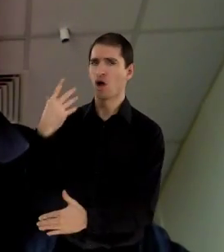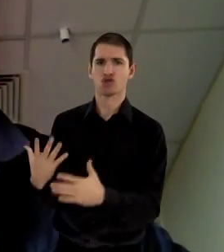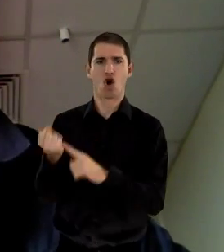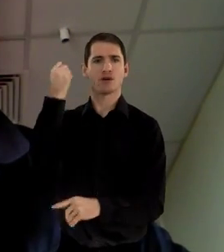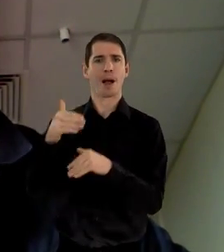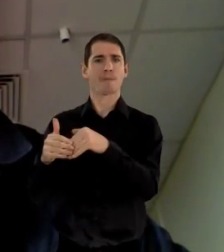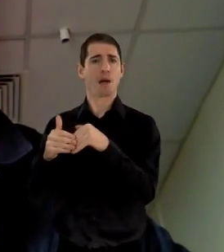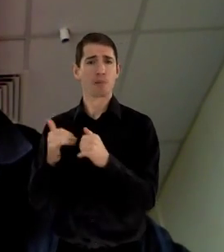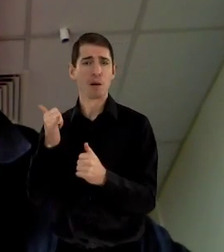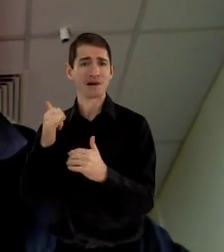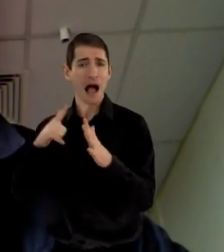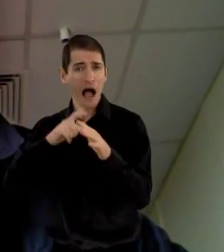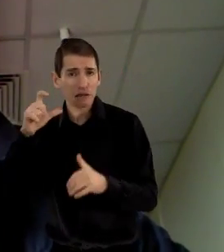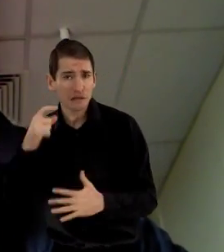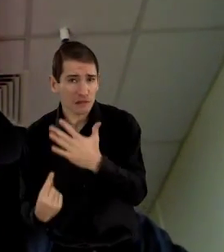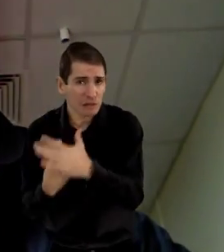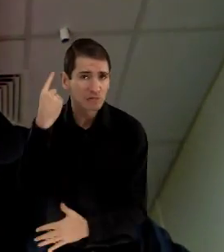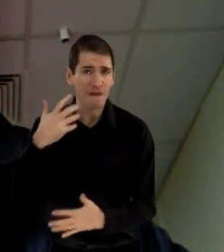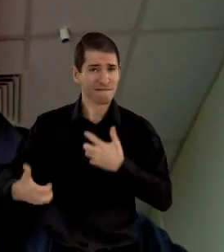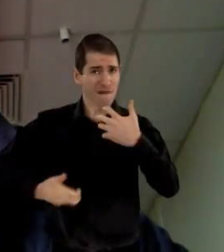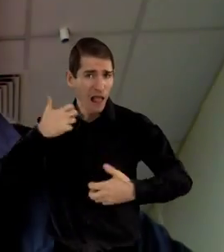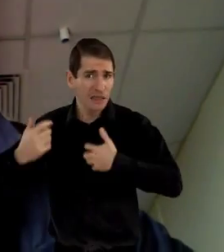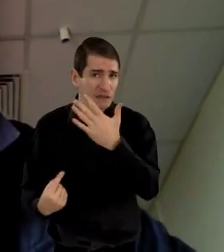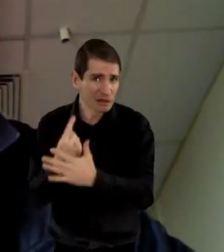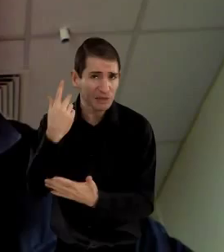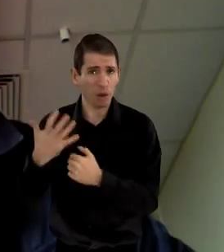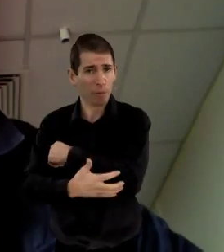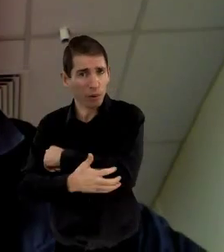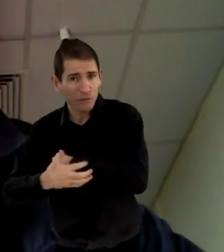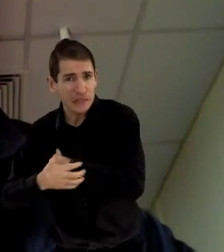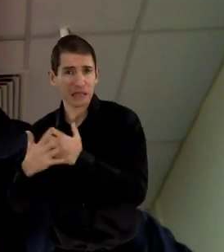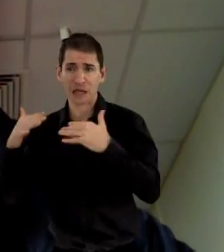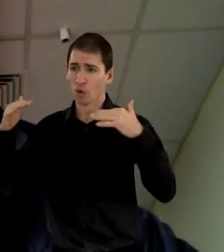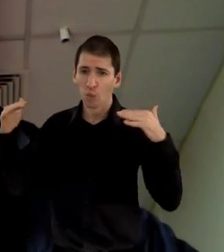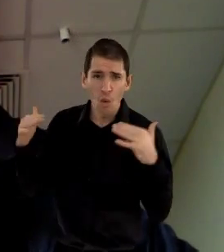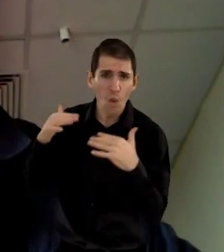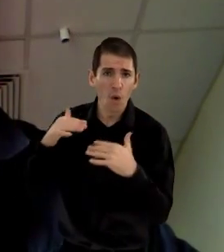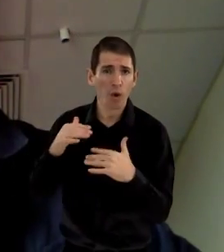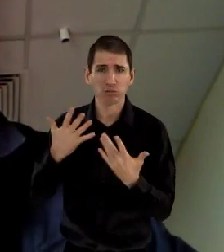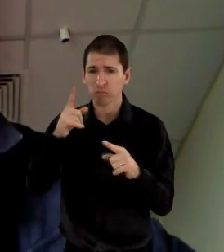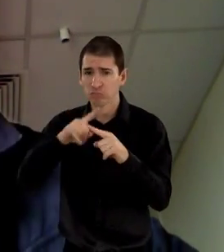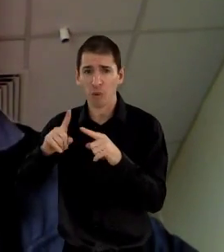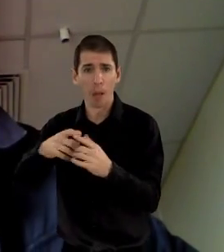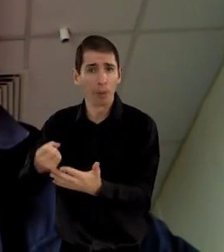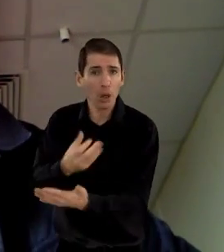through the life course, through accident, violence,